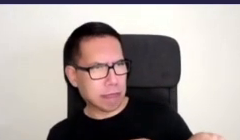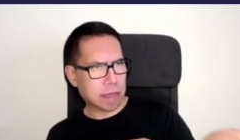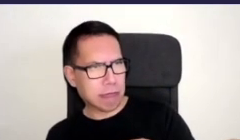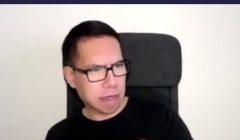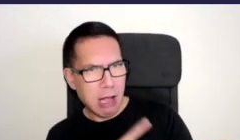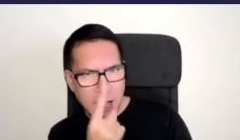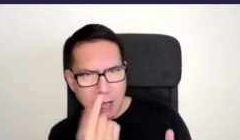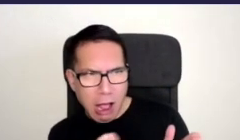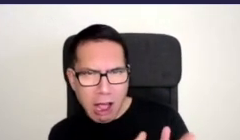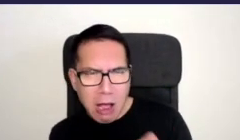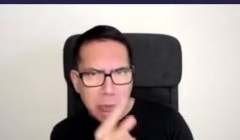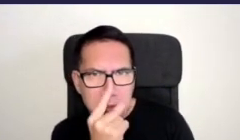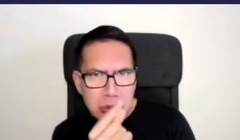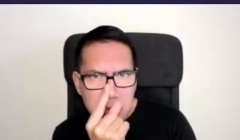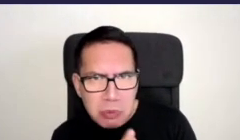have